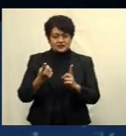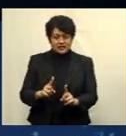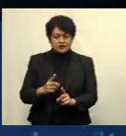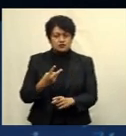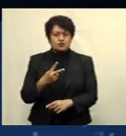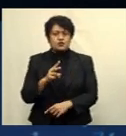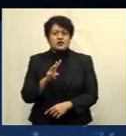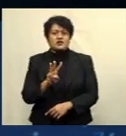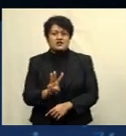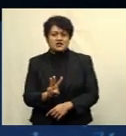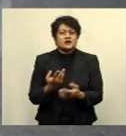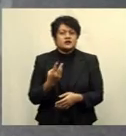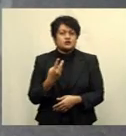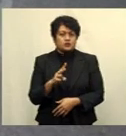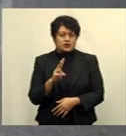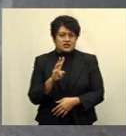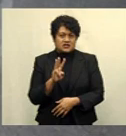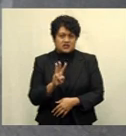23.